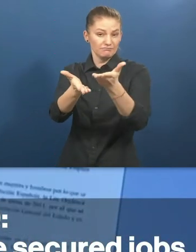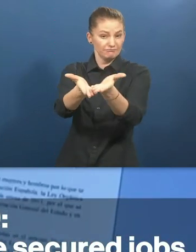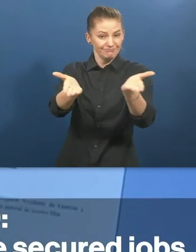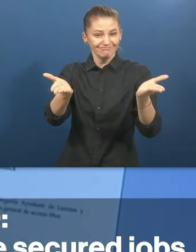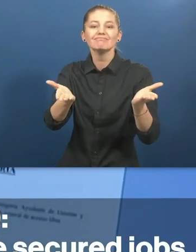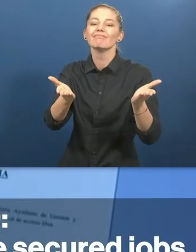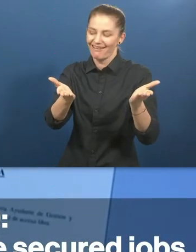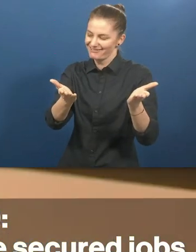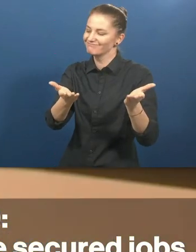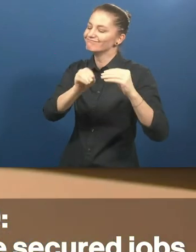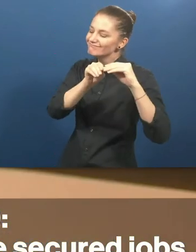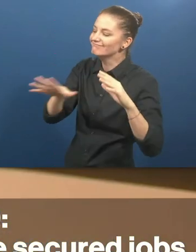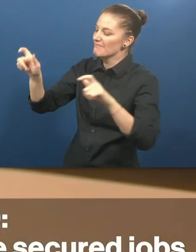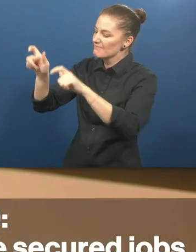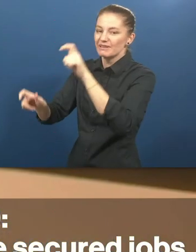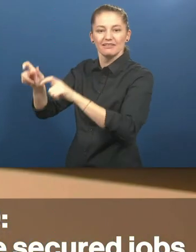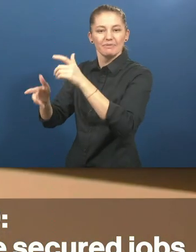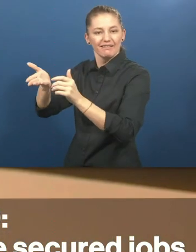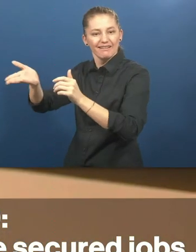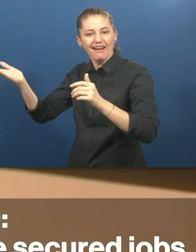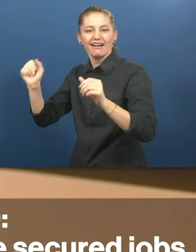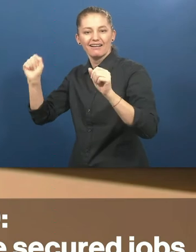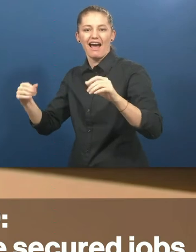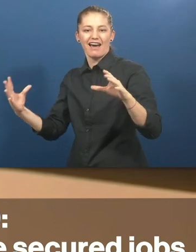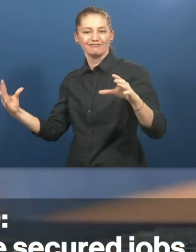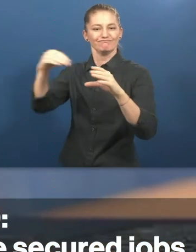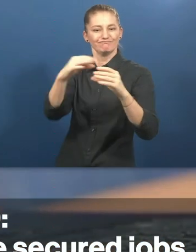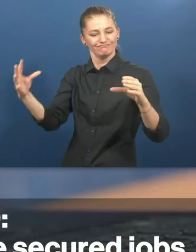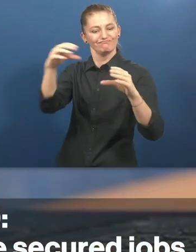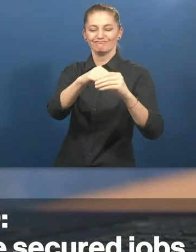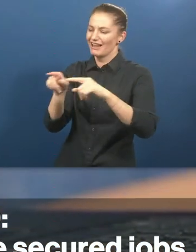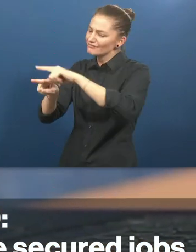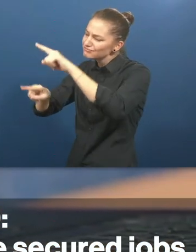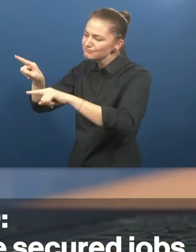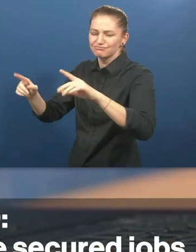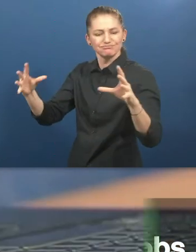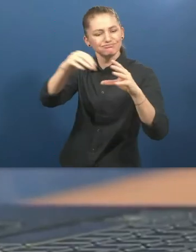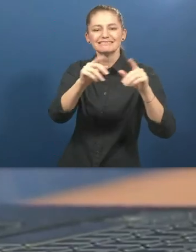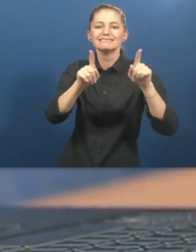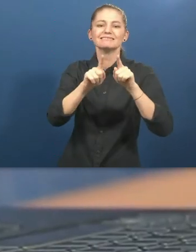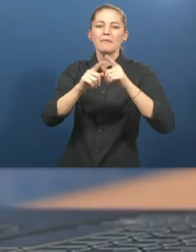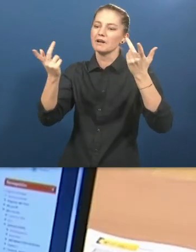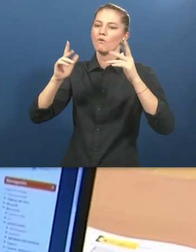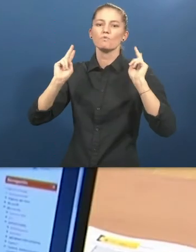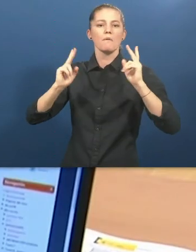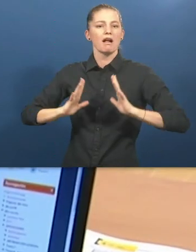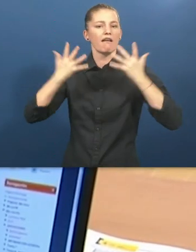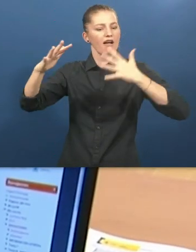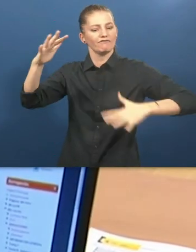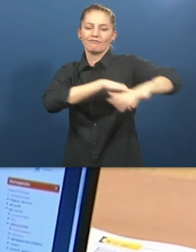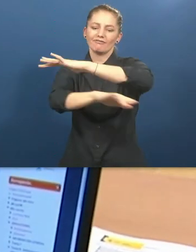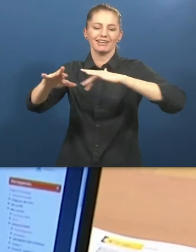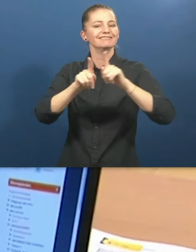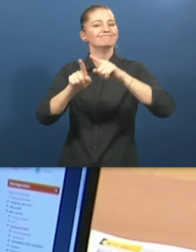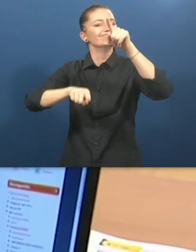and also because it promotes the quality of life of people with intellectual through a fixed and stable employment and